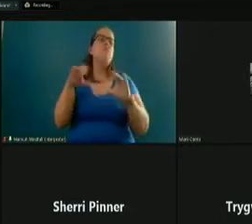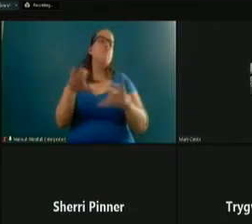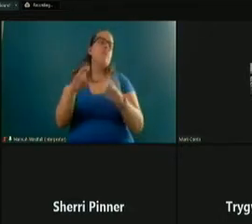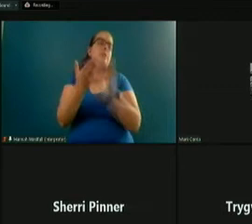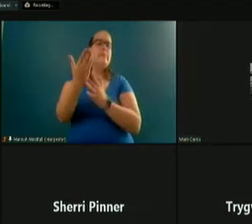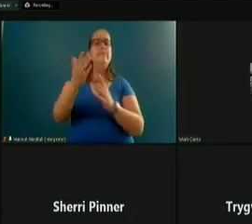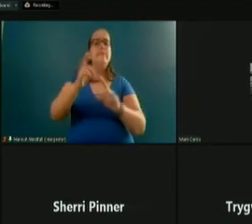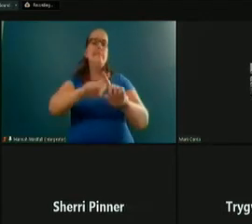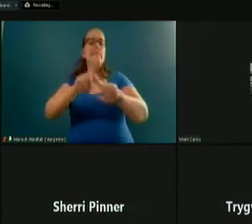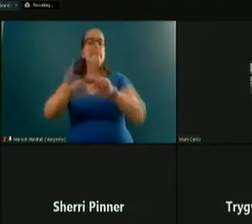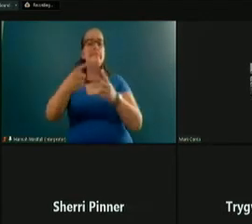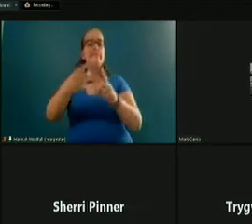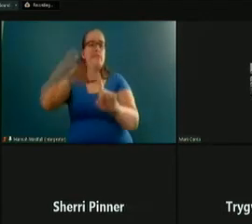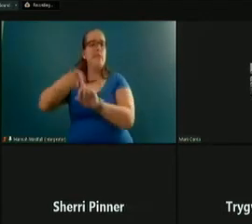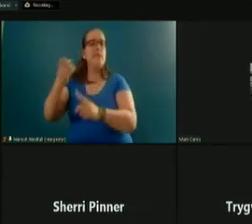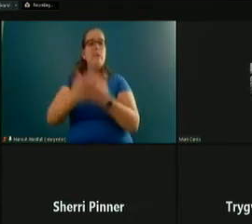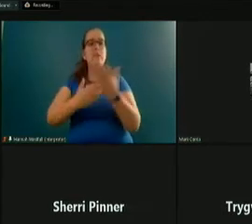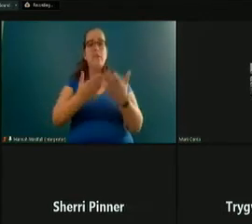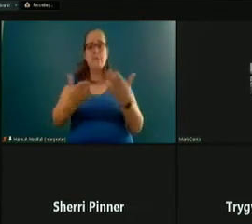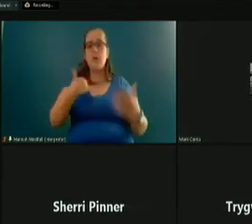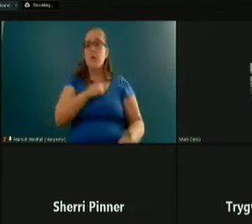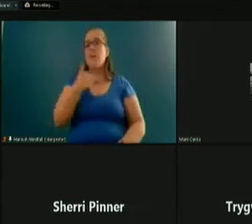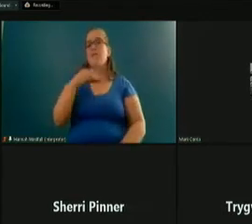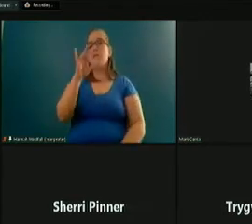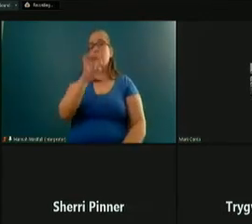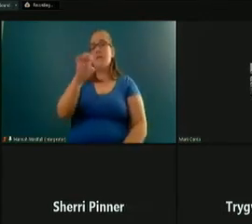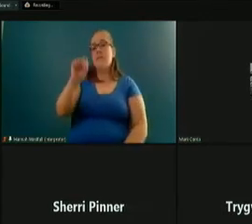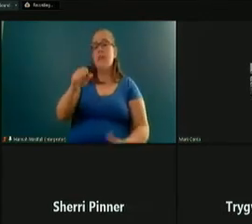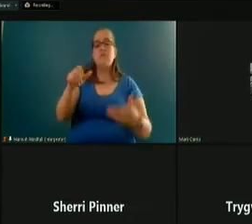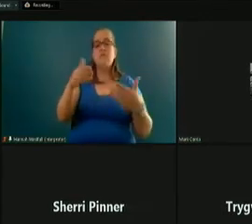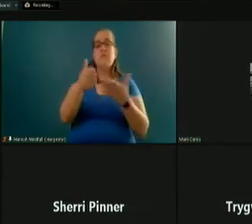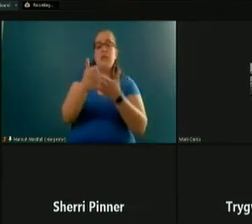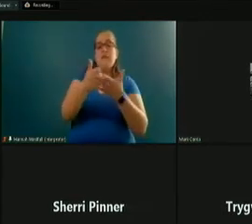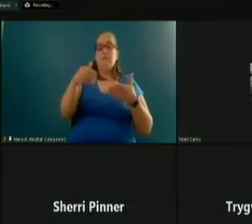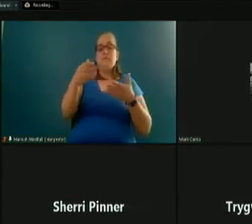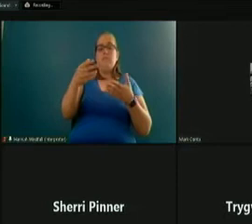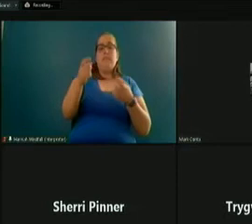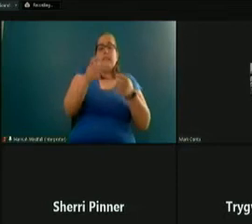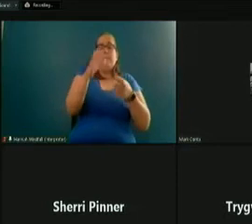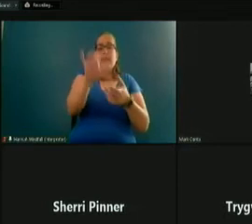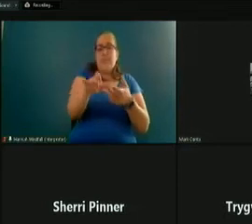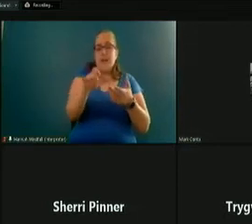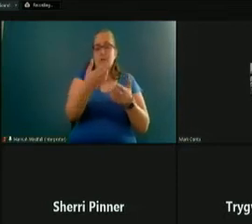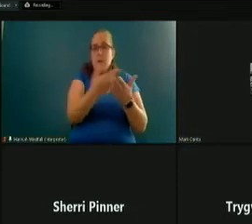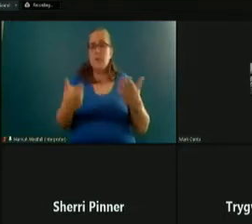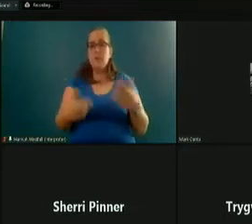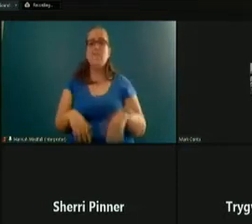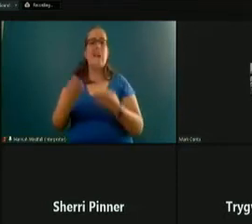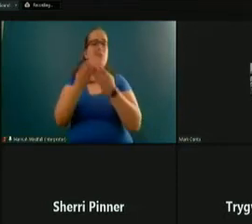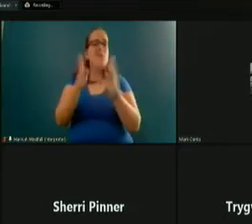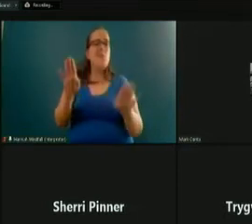sources. In some cases, have fees that help provide those resources. Sometimes it's a general fund. It's state grants.